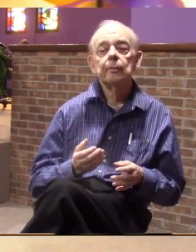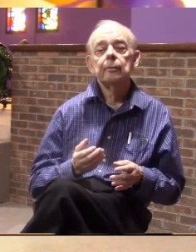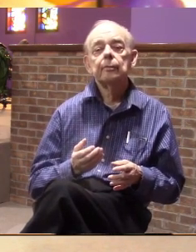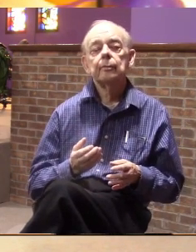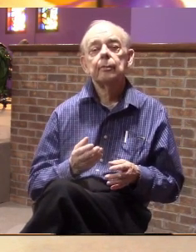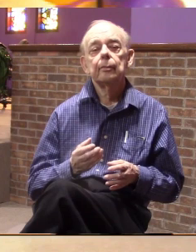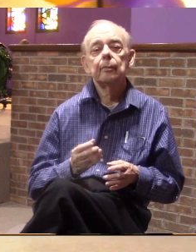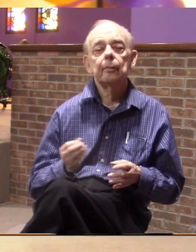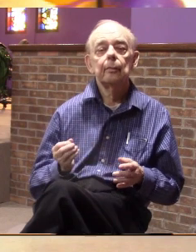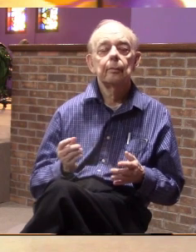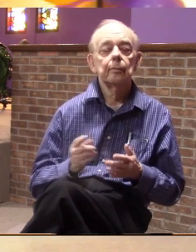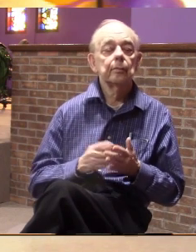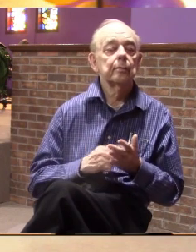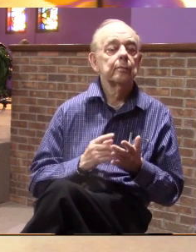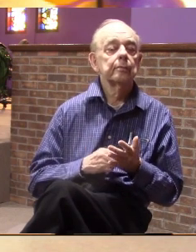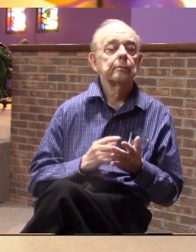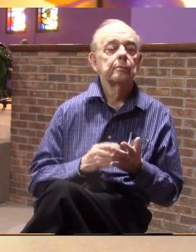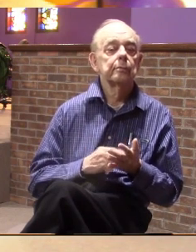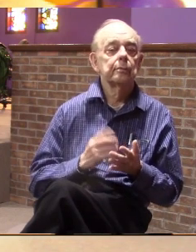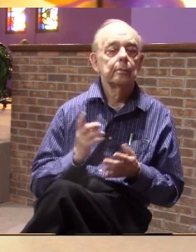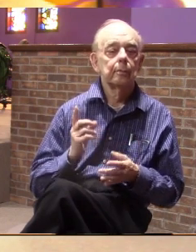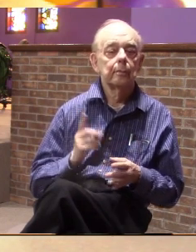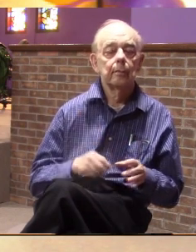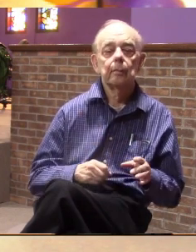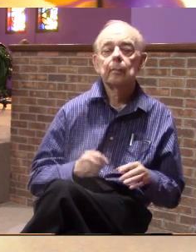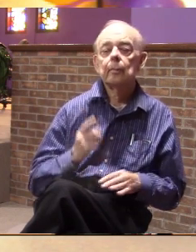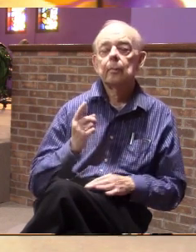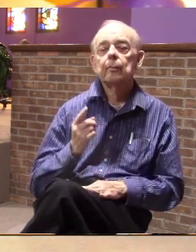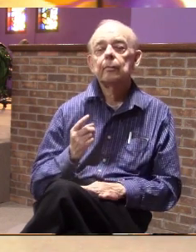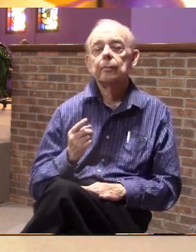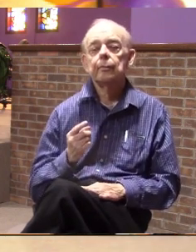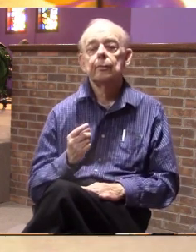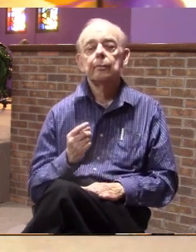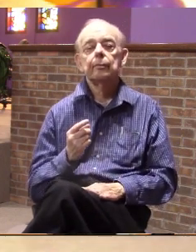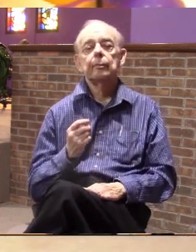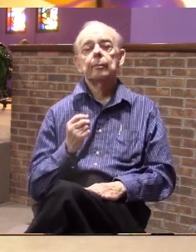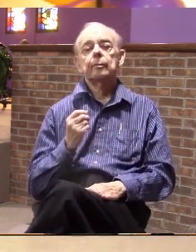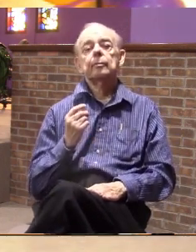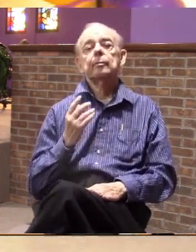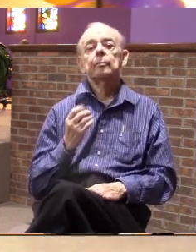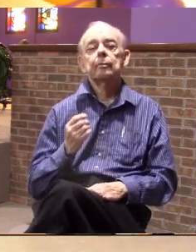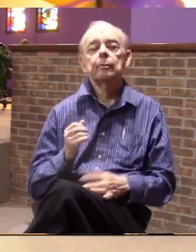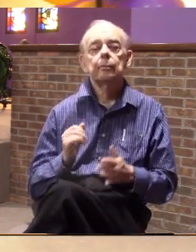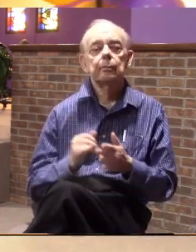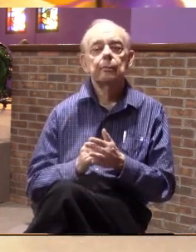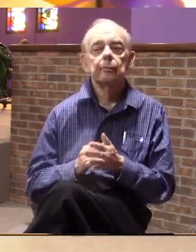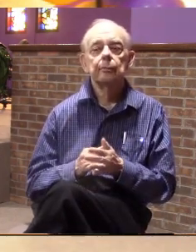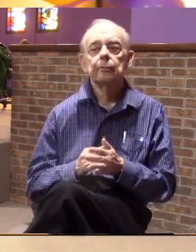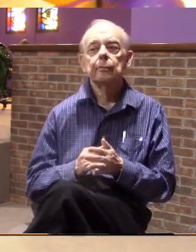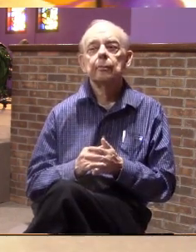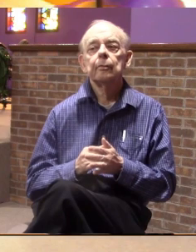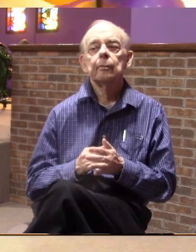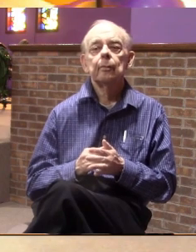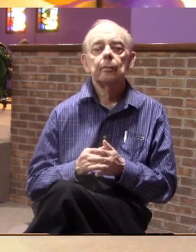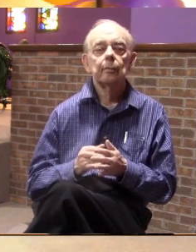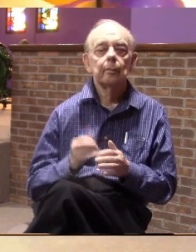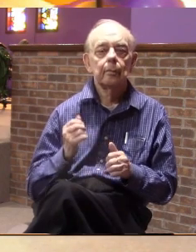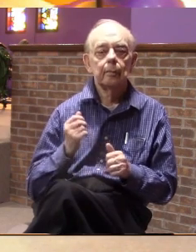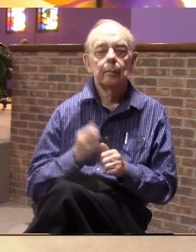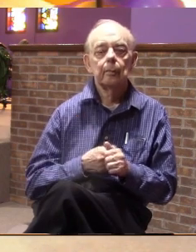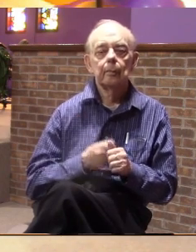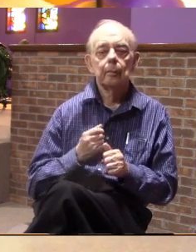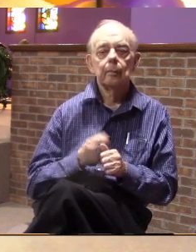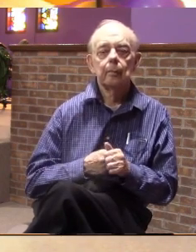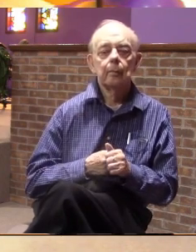and so sometimes what we need to understand ladies and gentlemen and that is this each